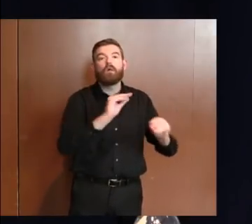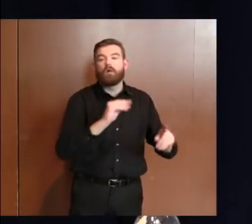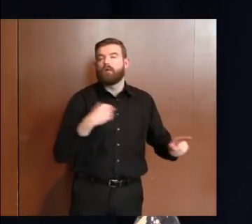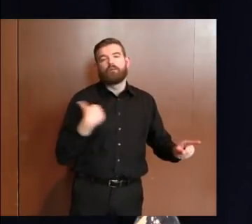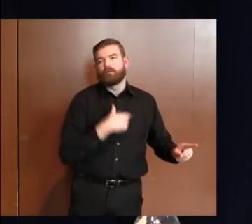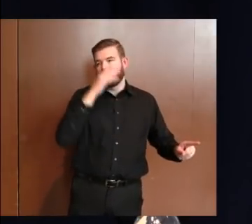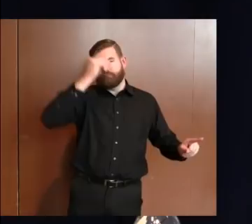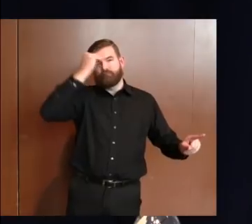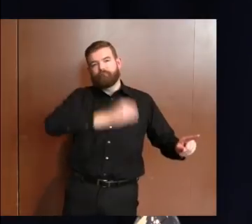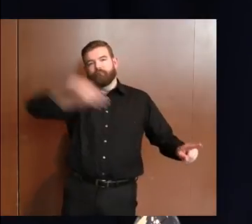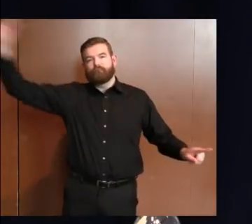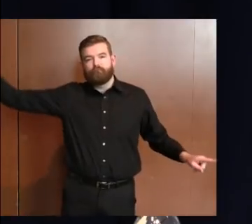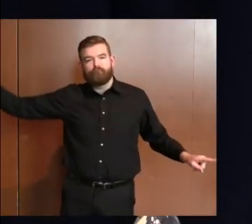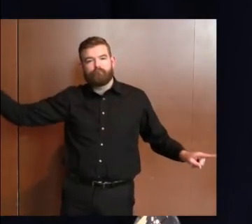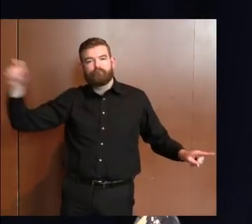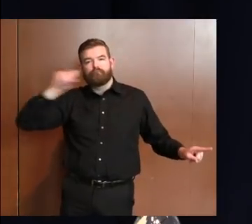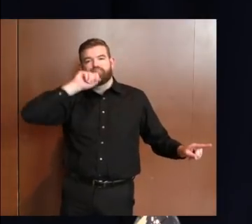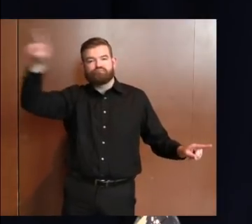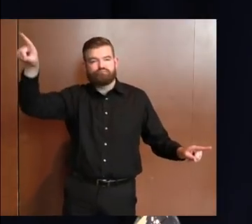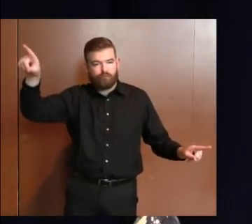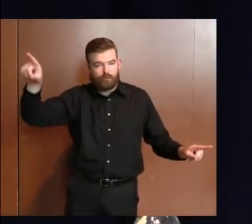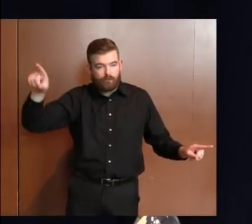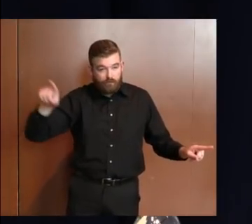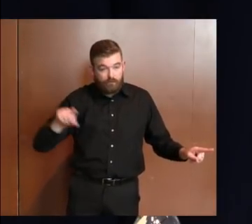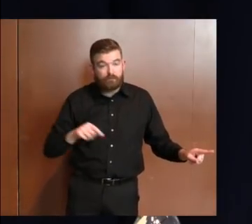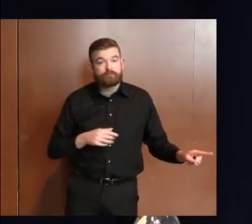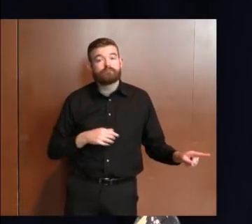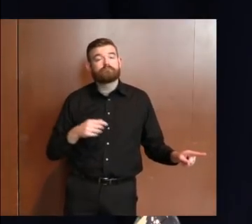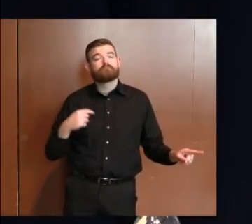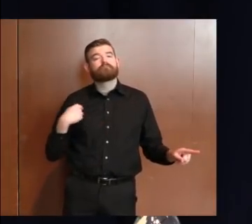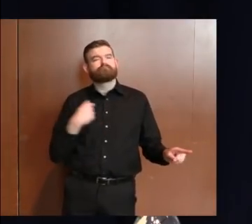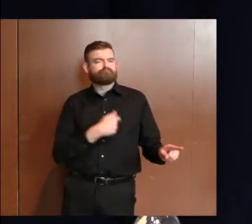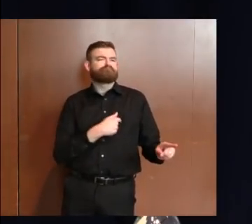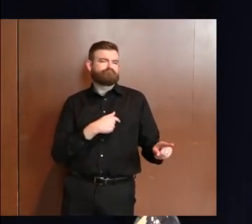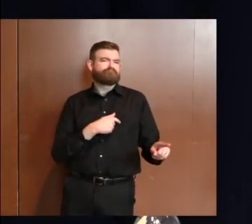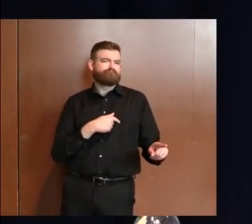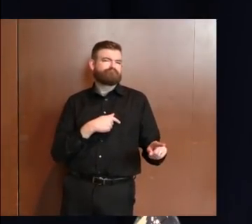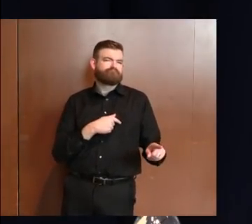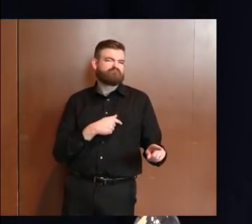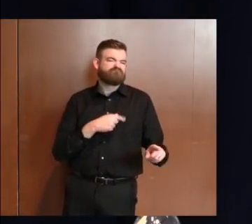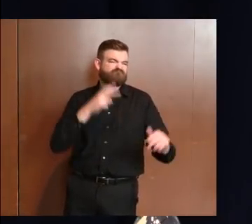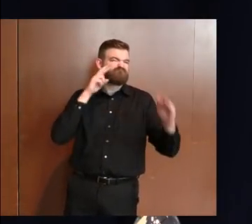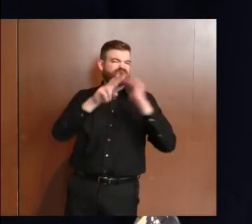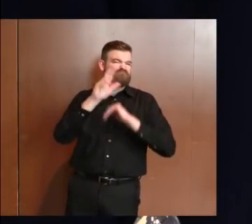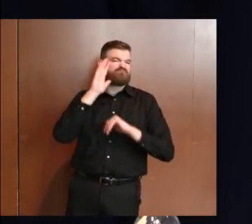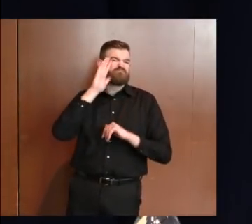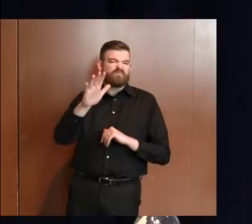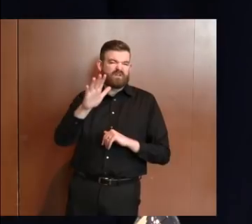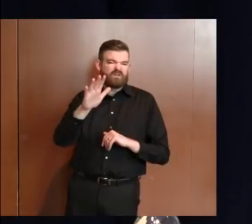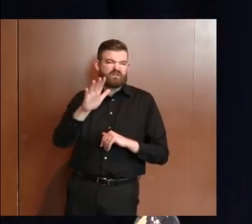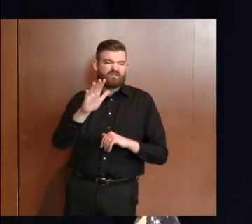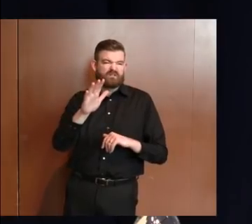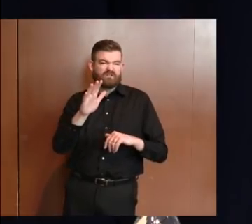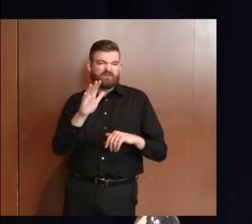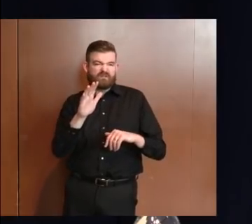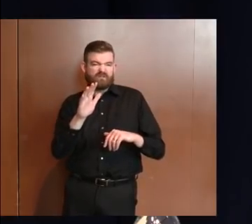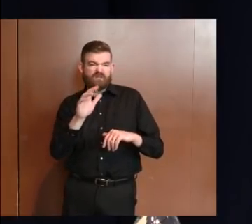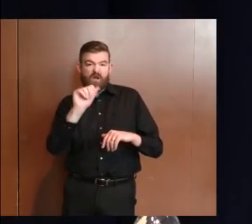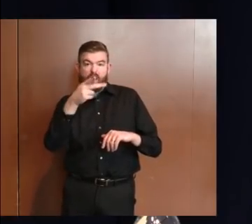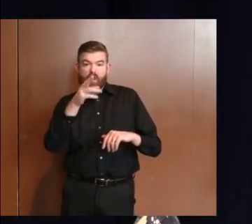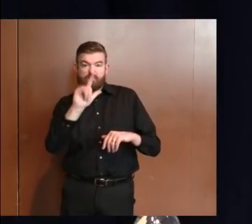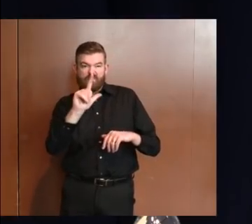we predicted that we would see a surge beginning the mid-second week of April, going